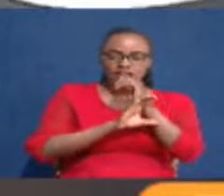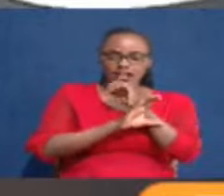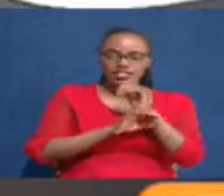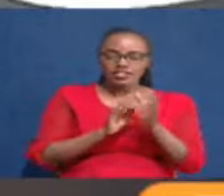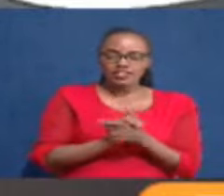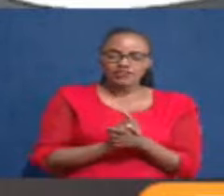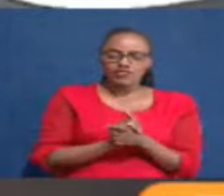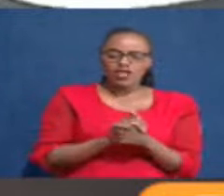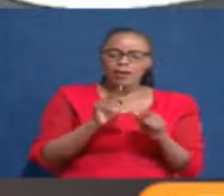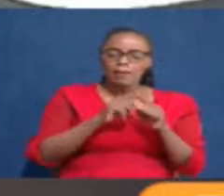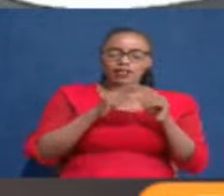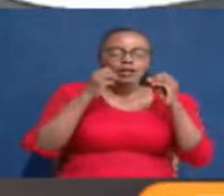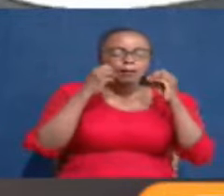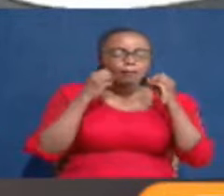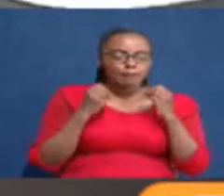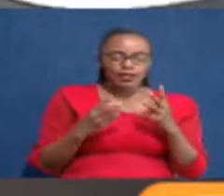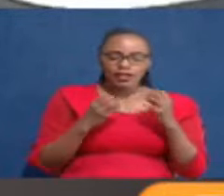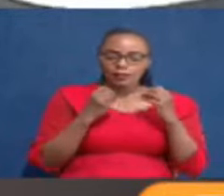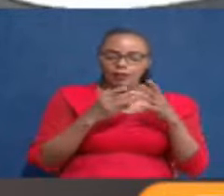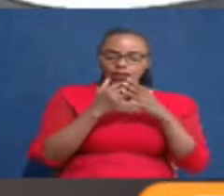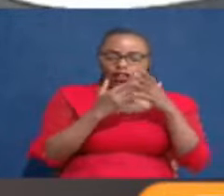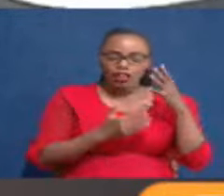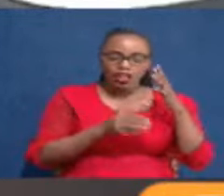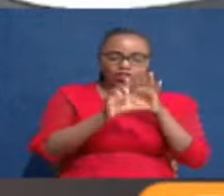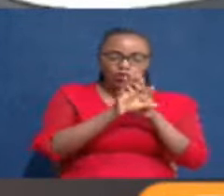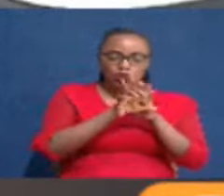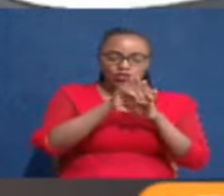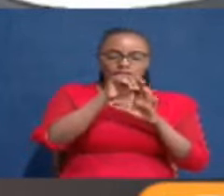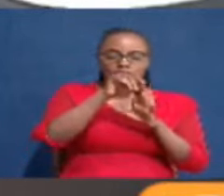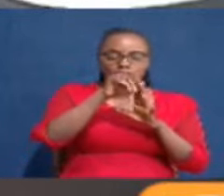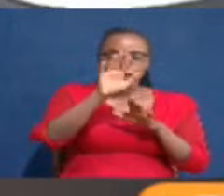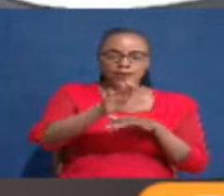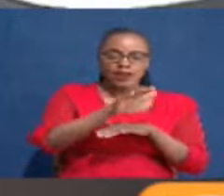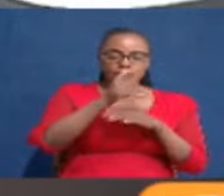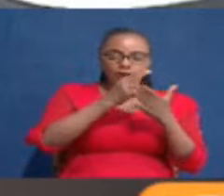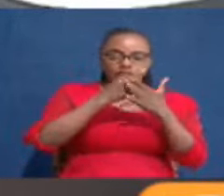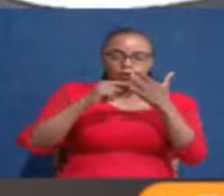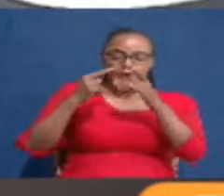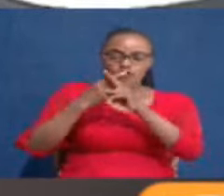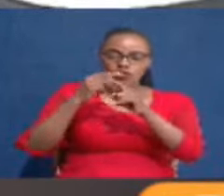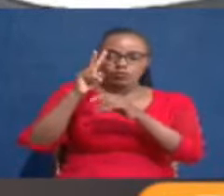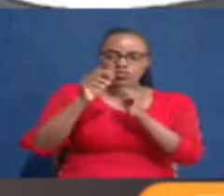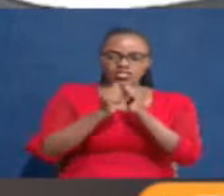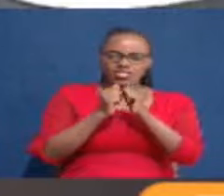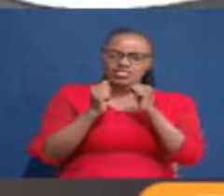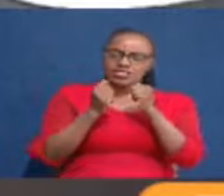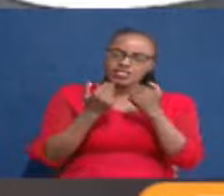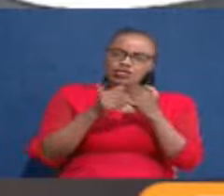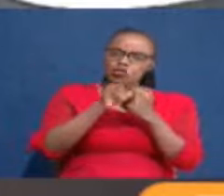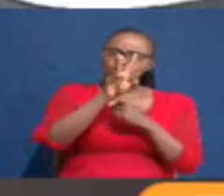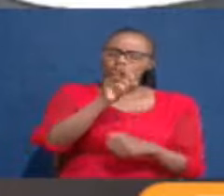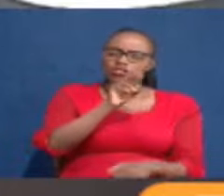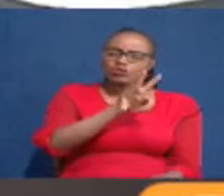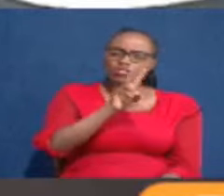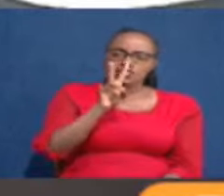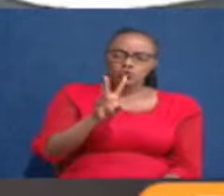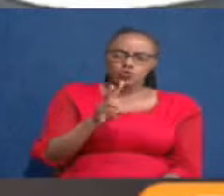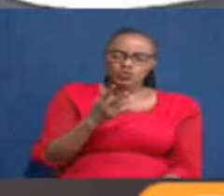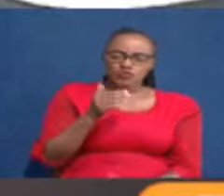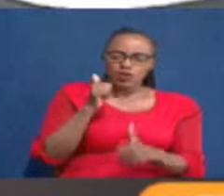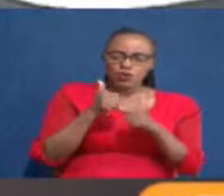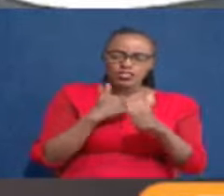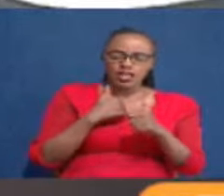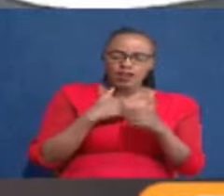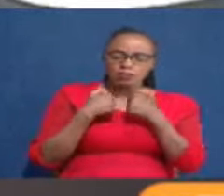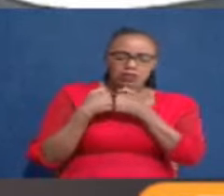But surely there are many other laws that parliament has passed since 2010 and since 2022 that have not